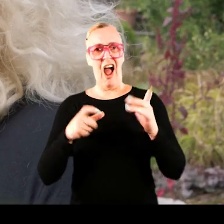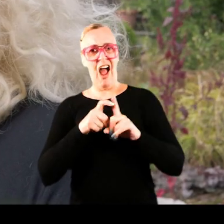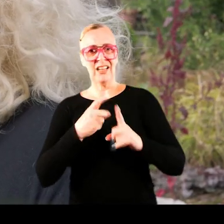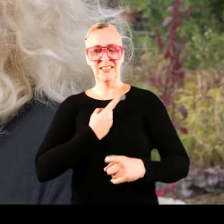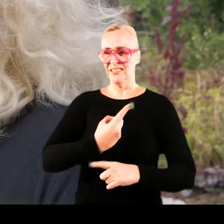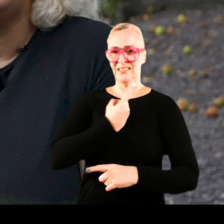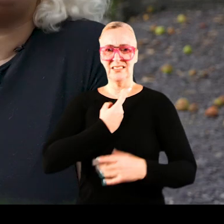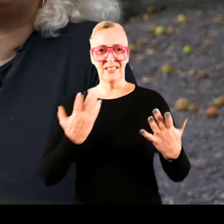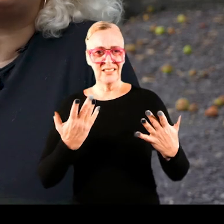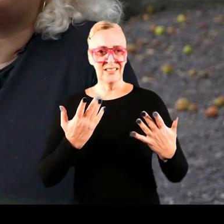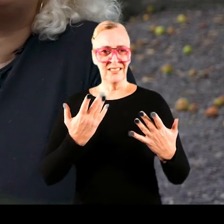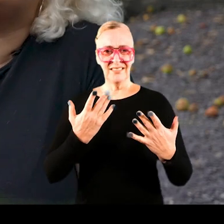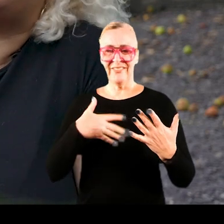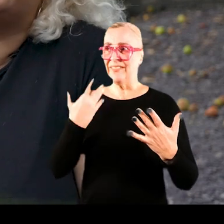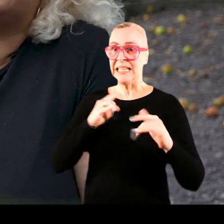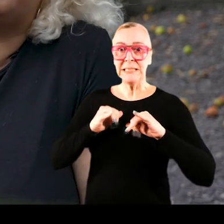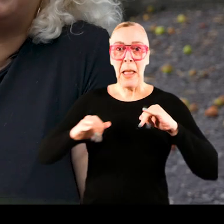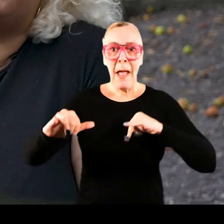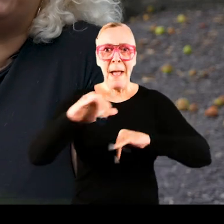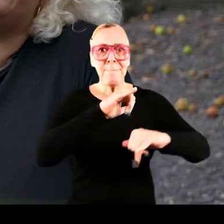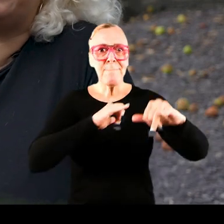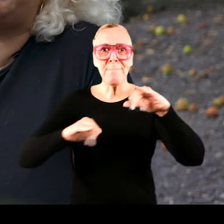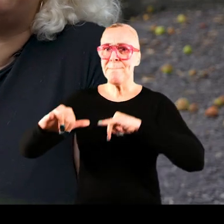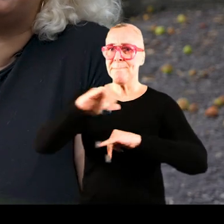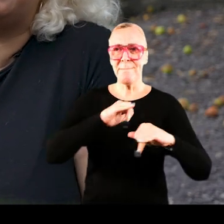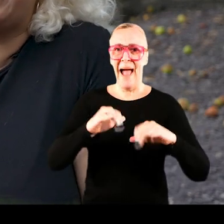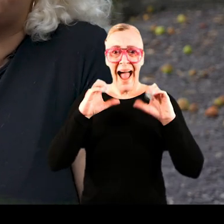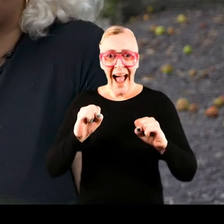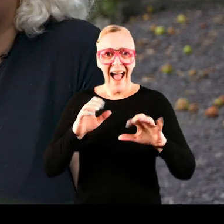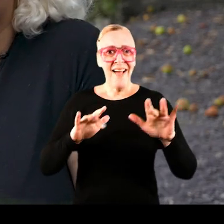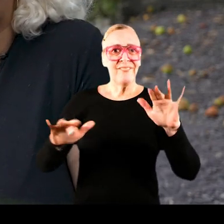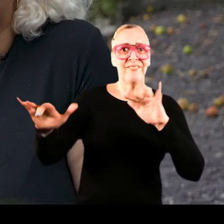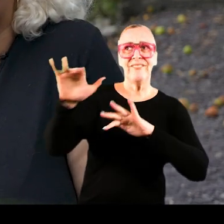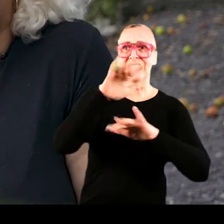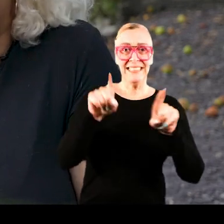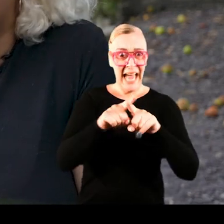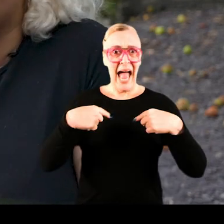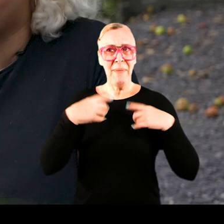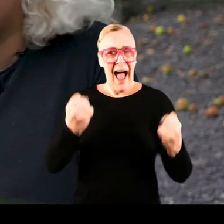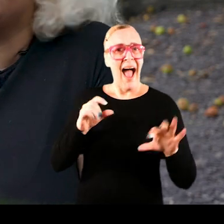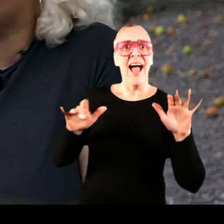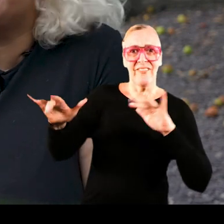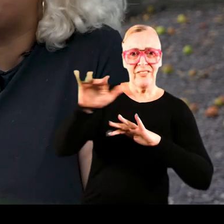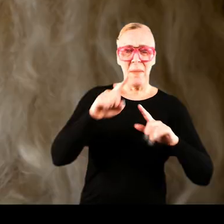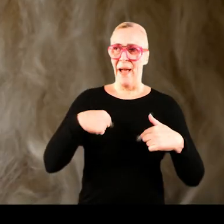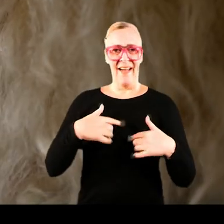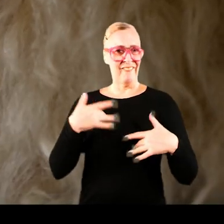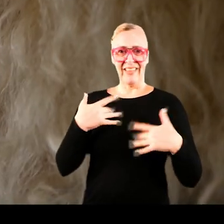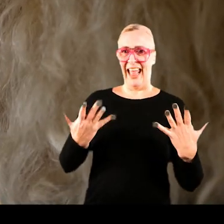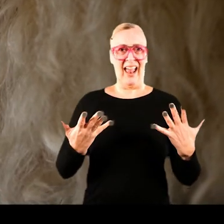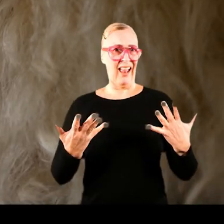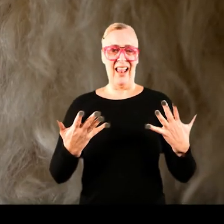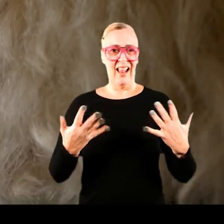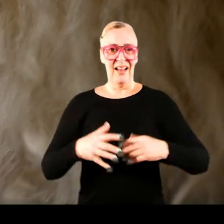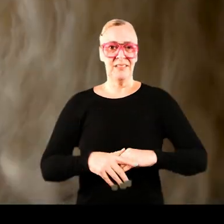society because I wasn't finding people whose experiences matched mine even though I was sure they must be out there.